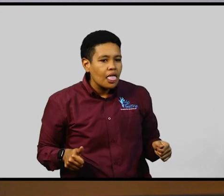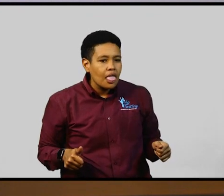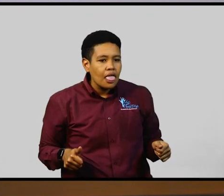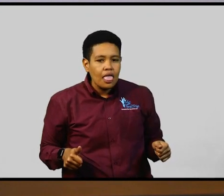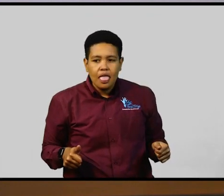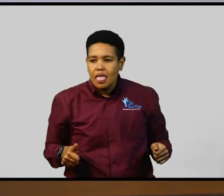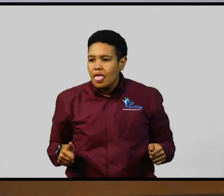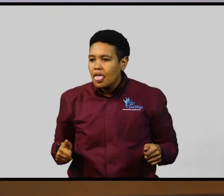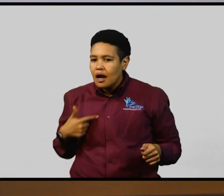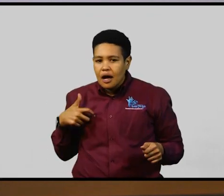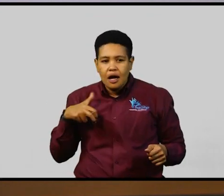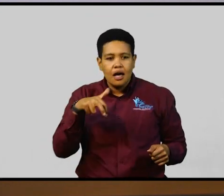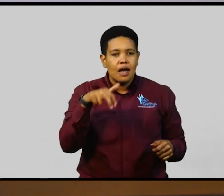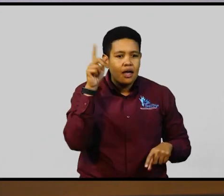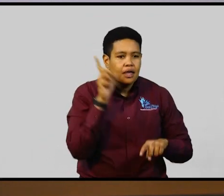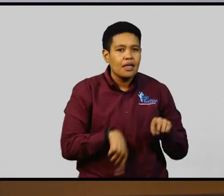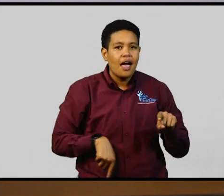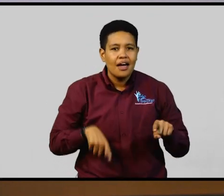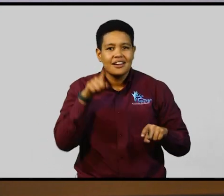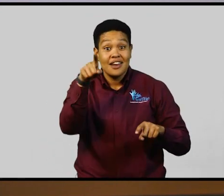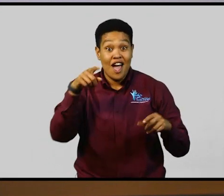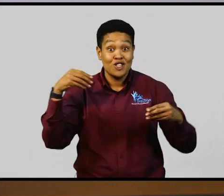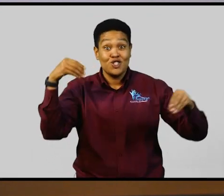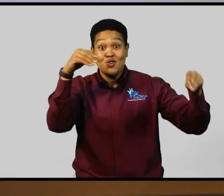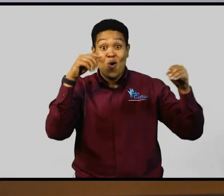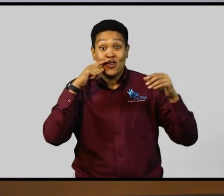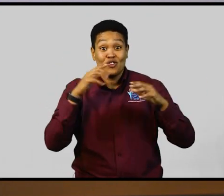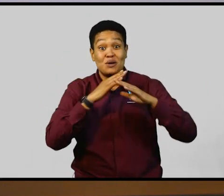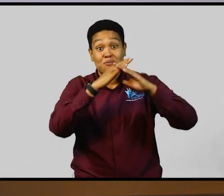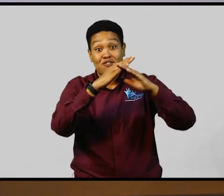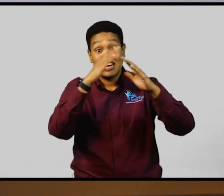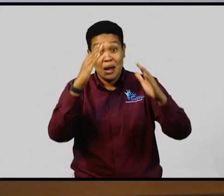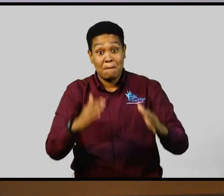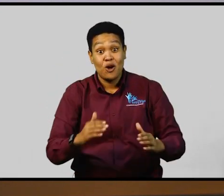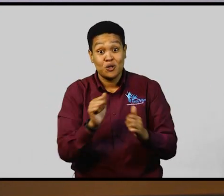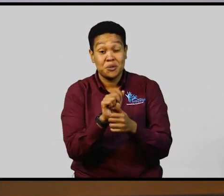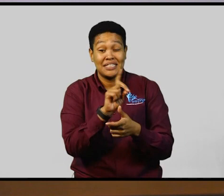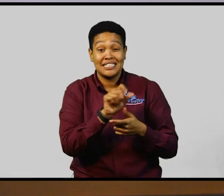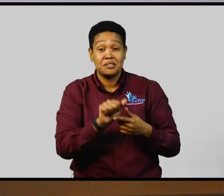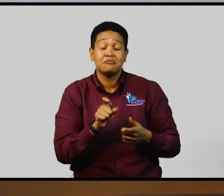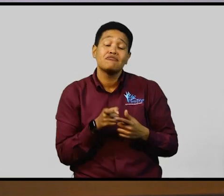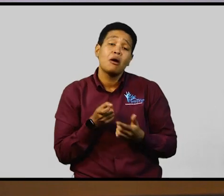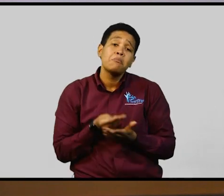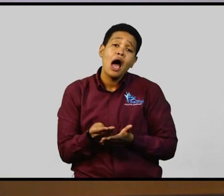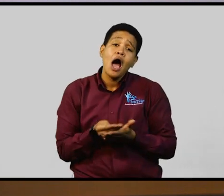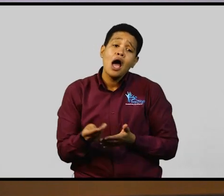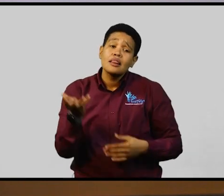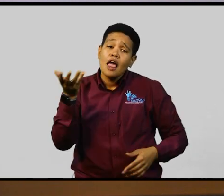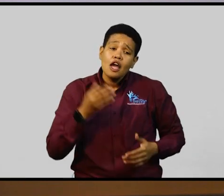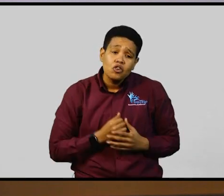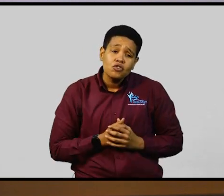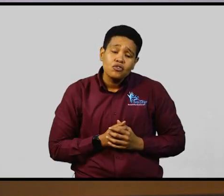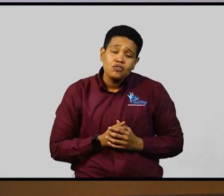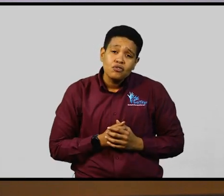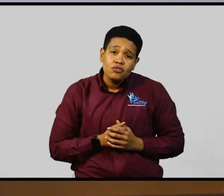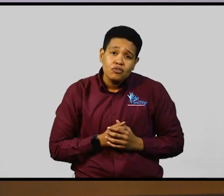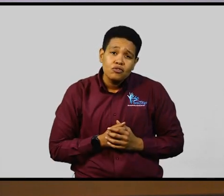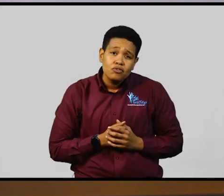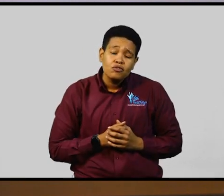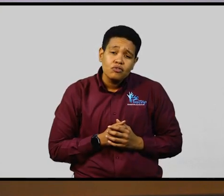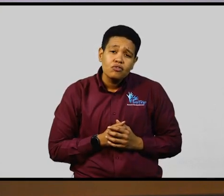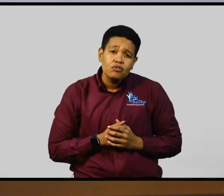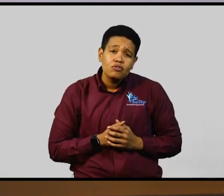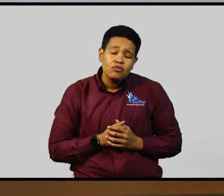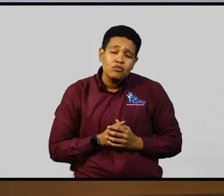store is preventing a person with a disability from accessing the service.